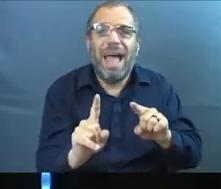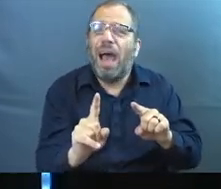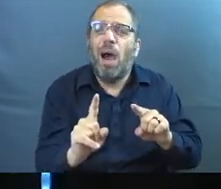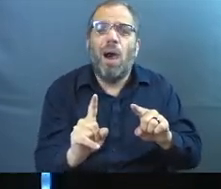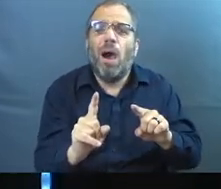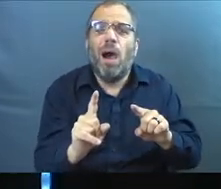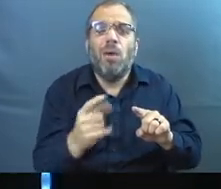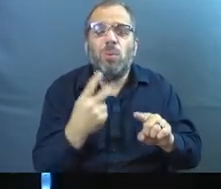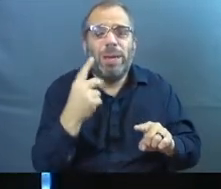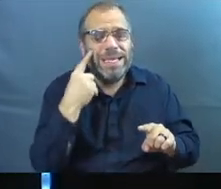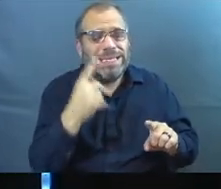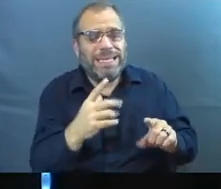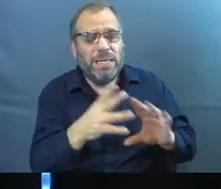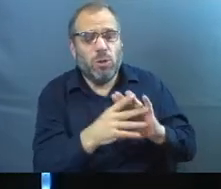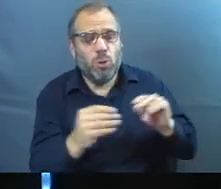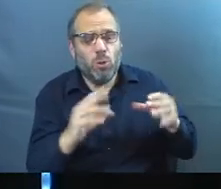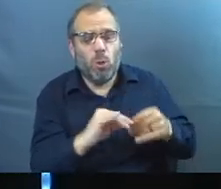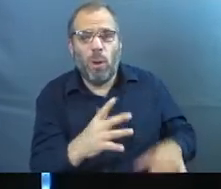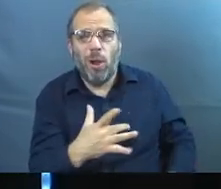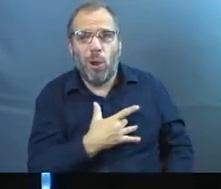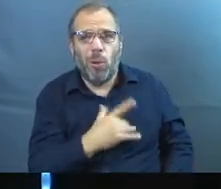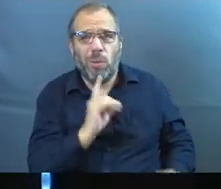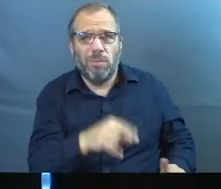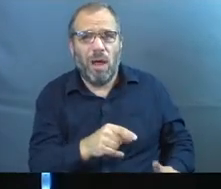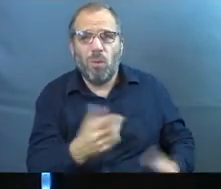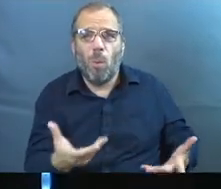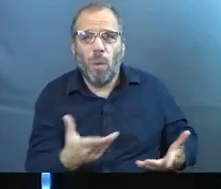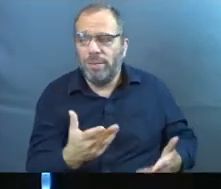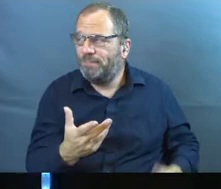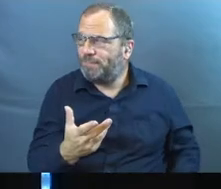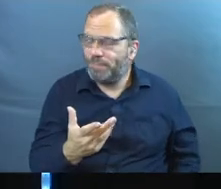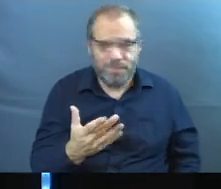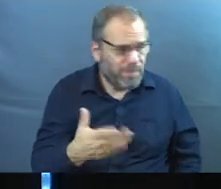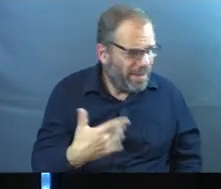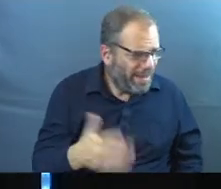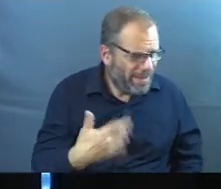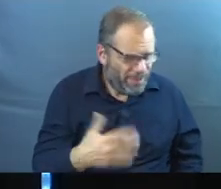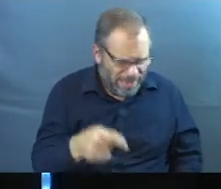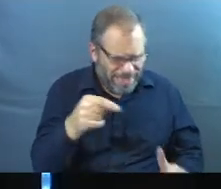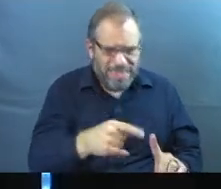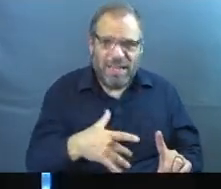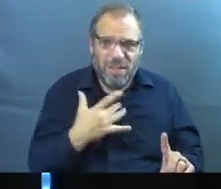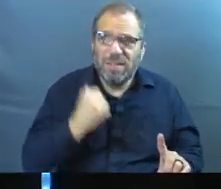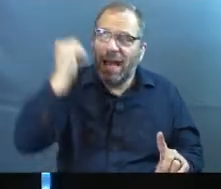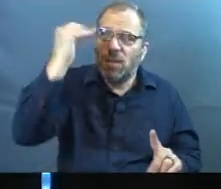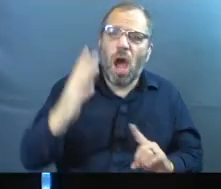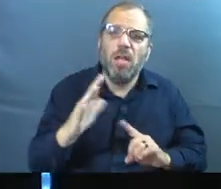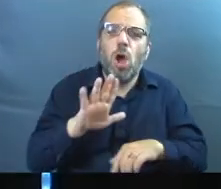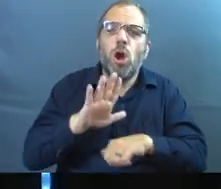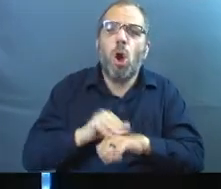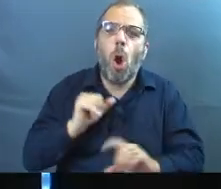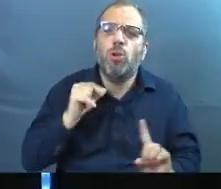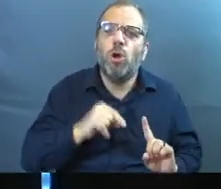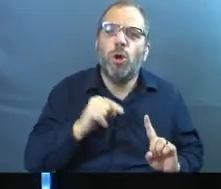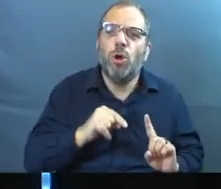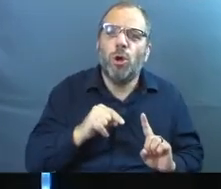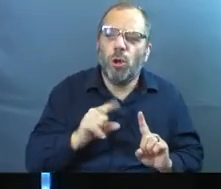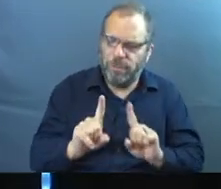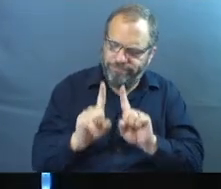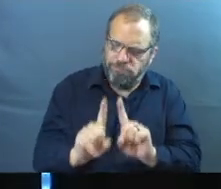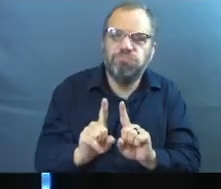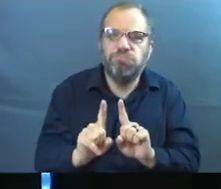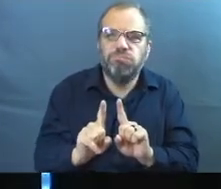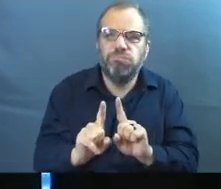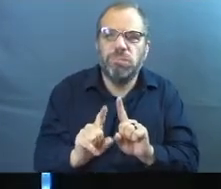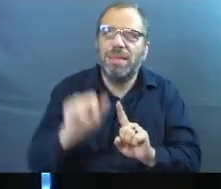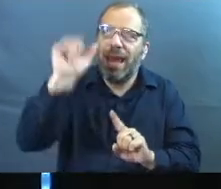plain text, but we can see it from her heart and her response, is this idea that she feels like God has called her to this moment. She feels like, this is